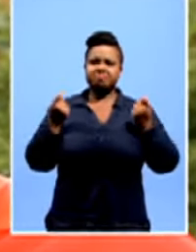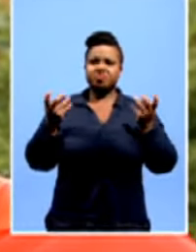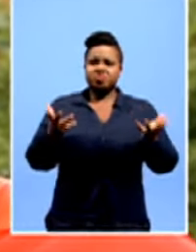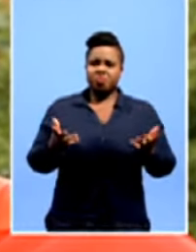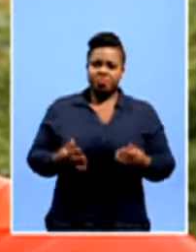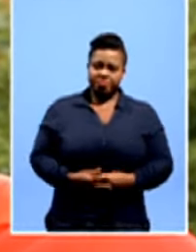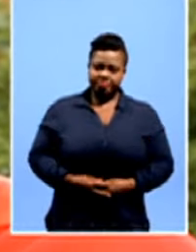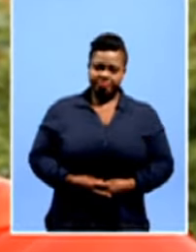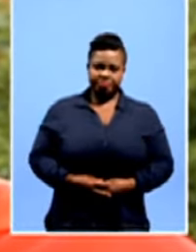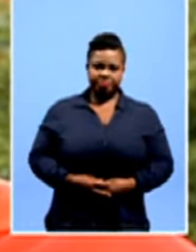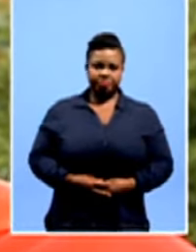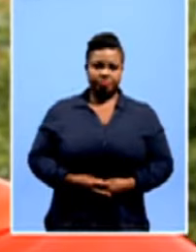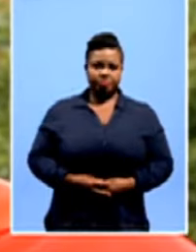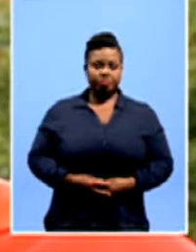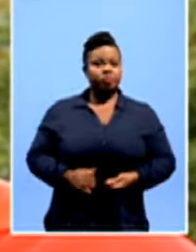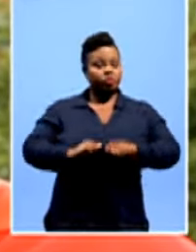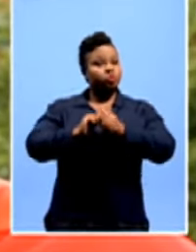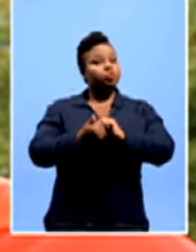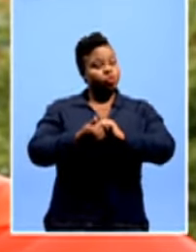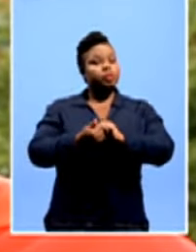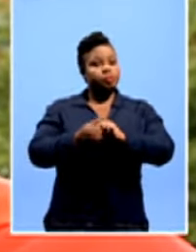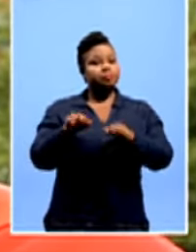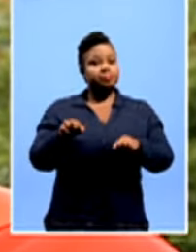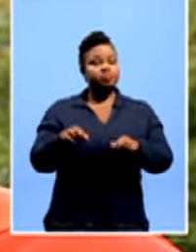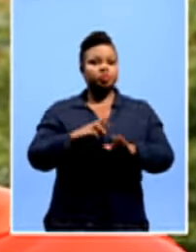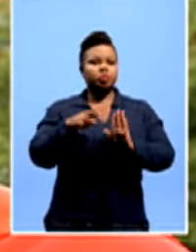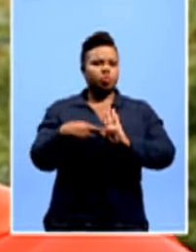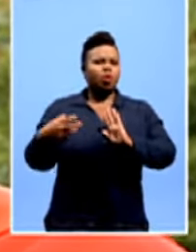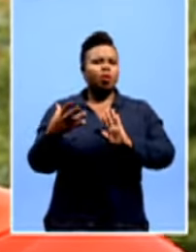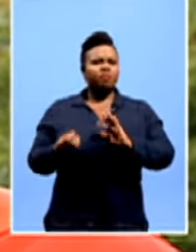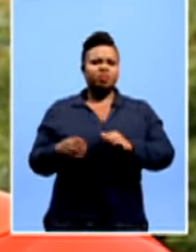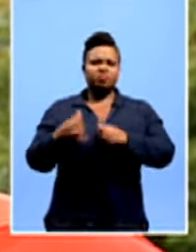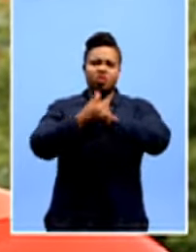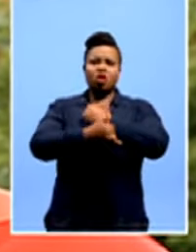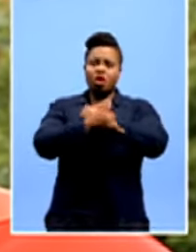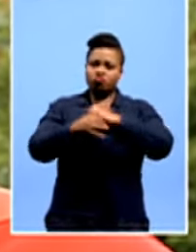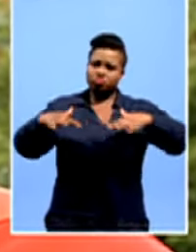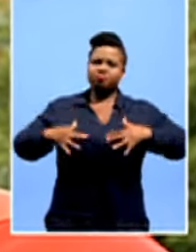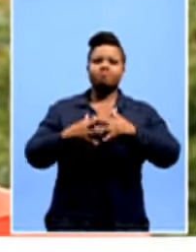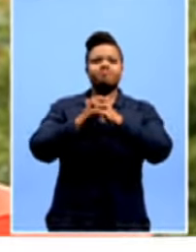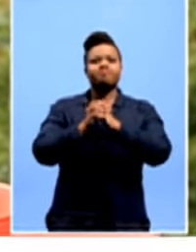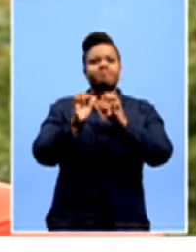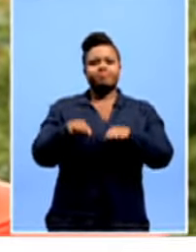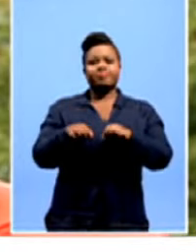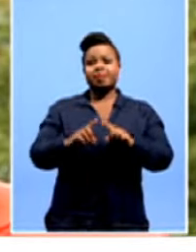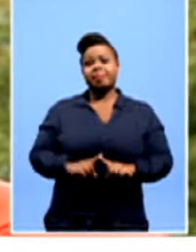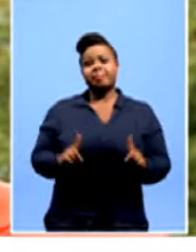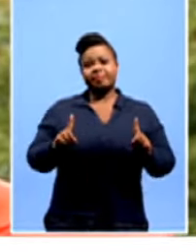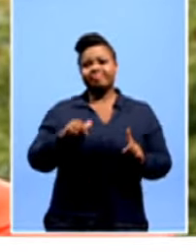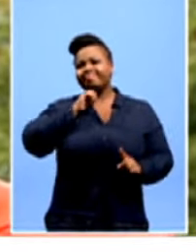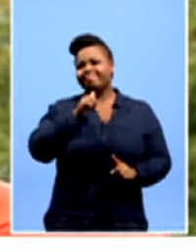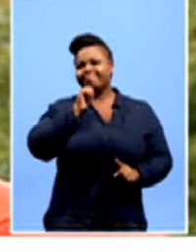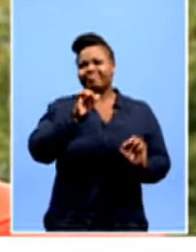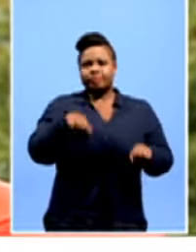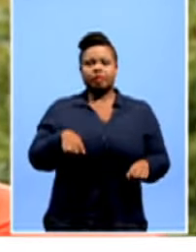Sport certainly plays a huge, huge role in unifying a country, and although we're a